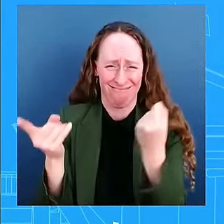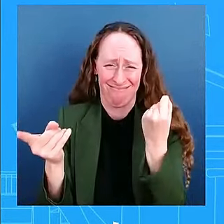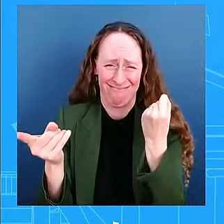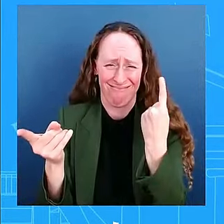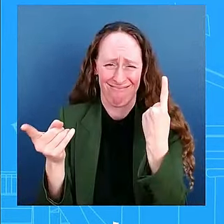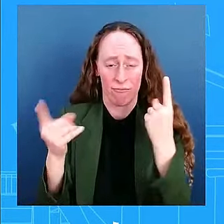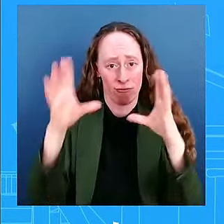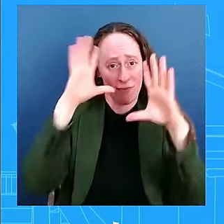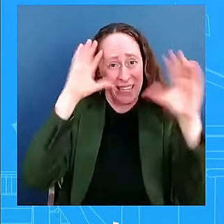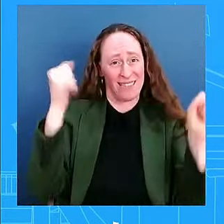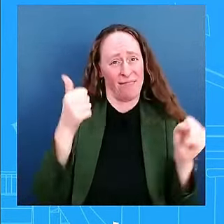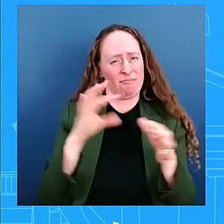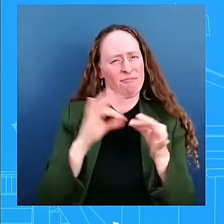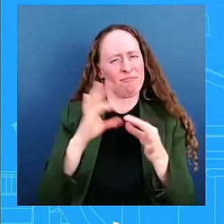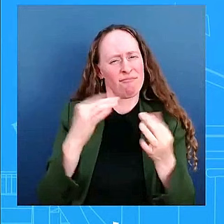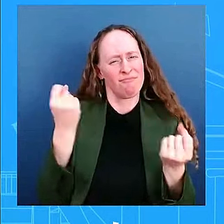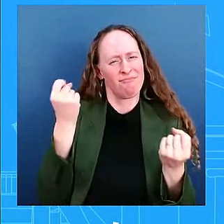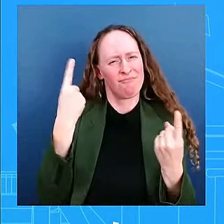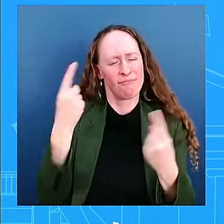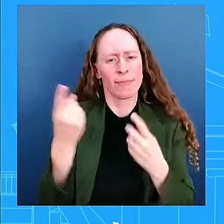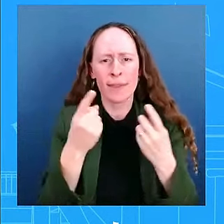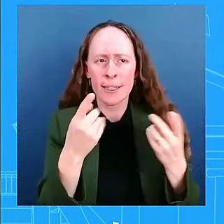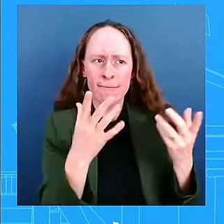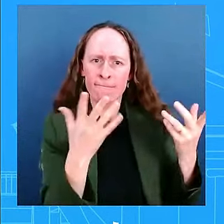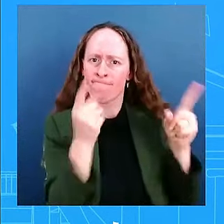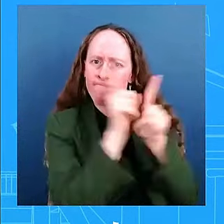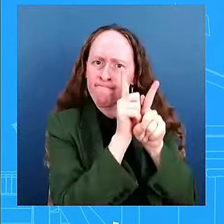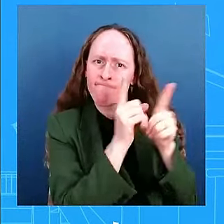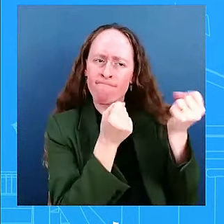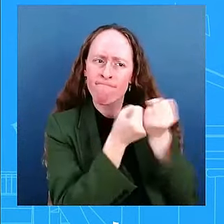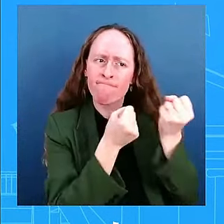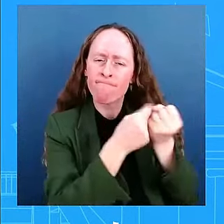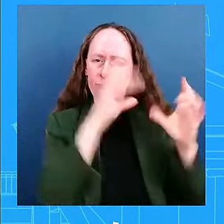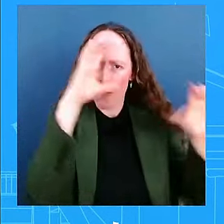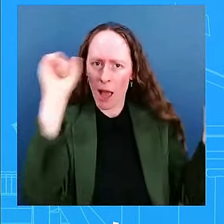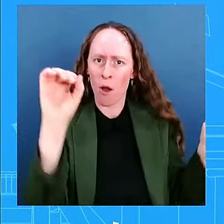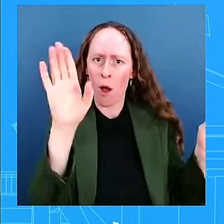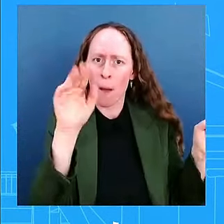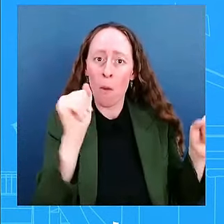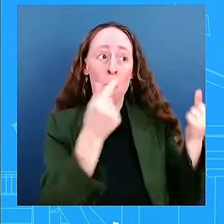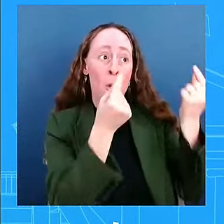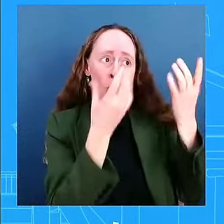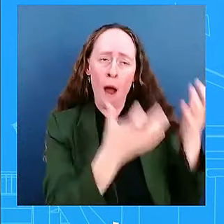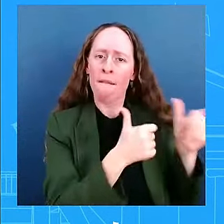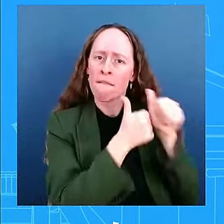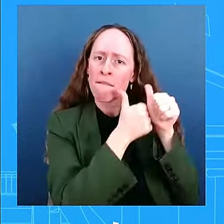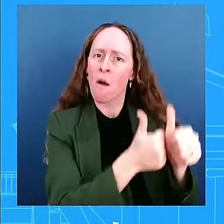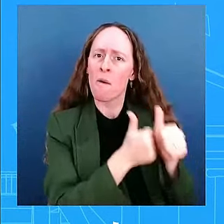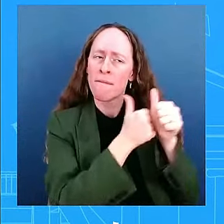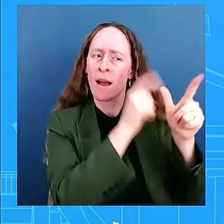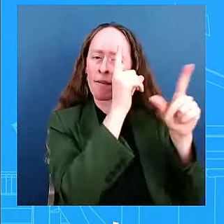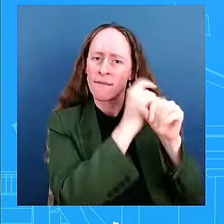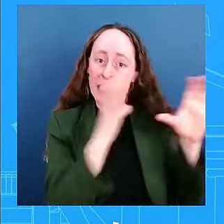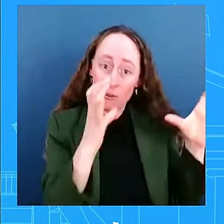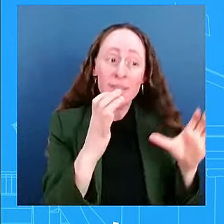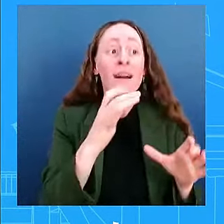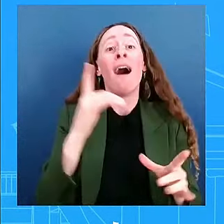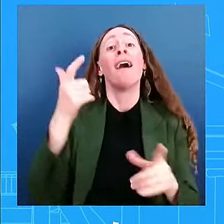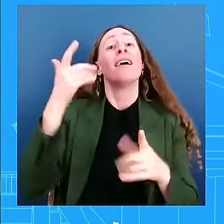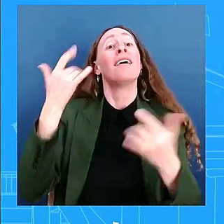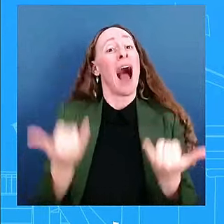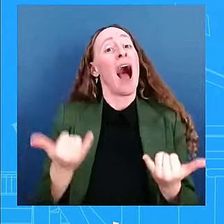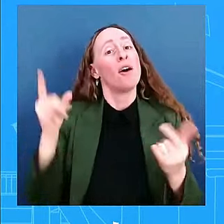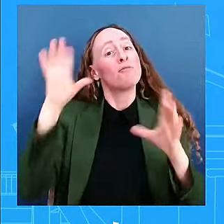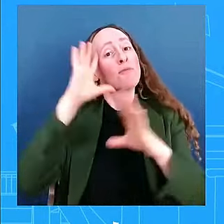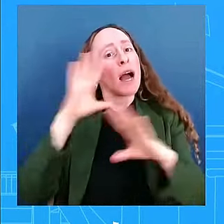Barack Obama. But he also got an opportunity to cut his own path as president. And so and that's what he